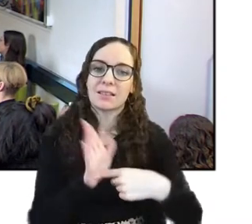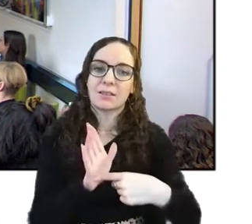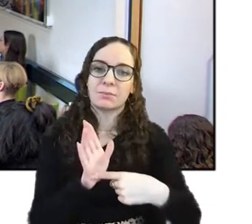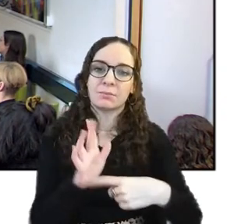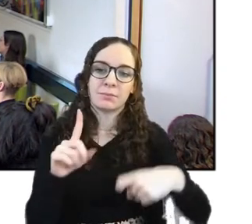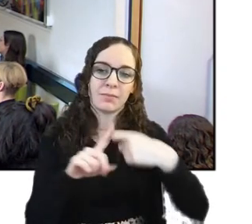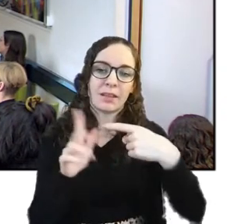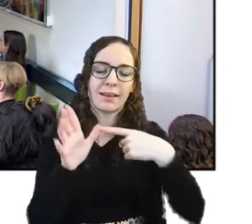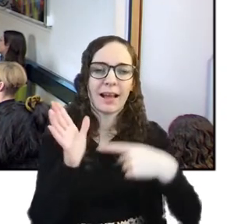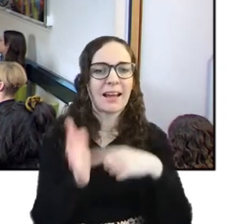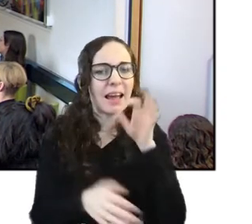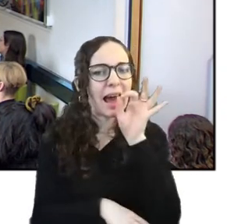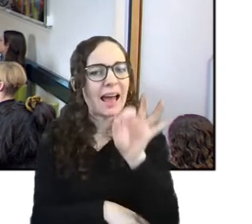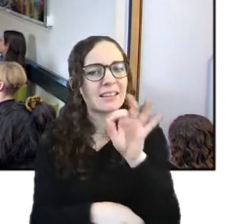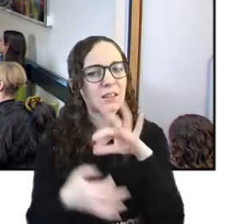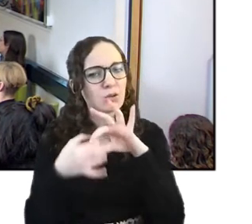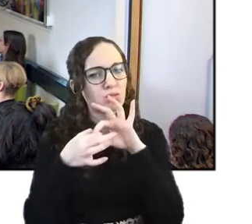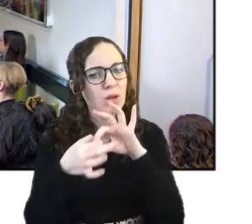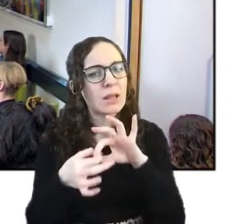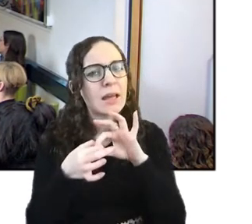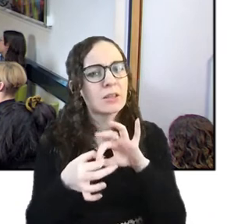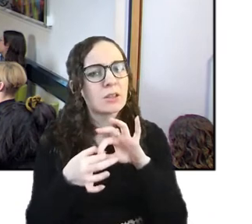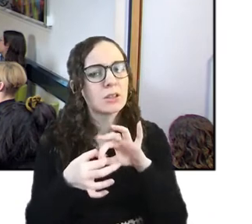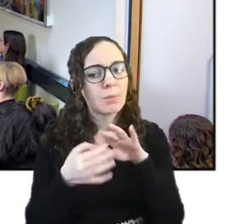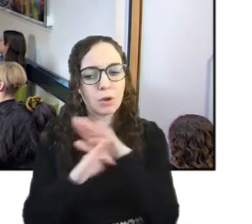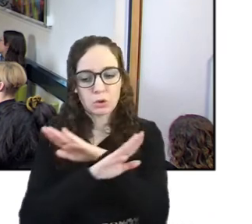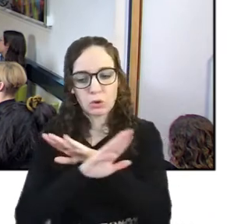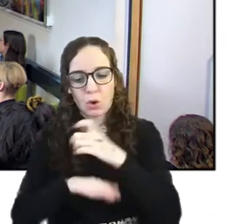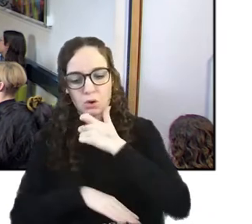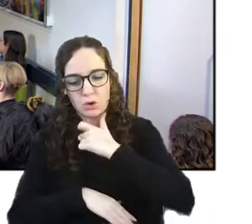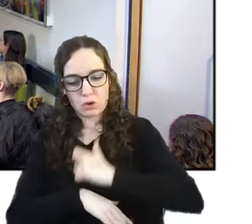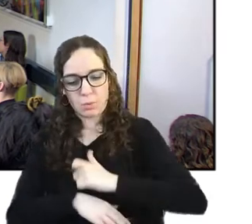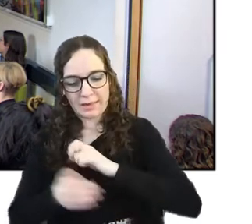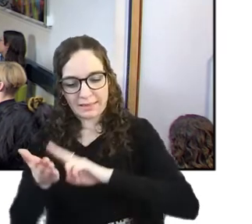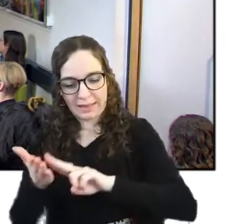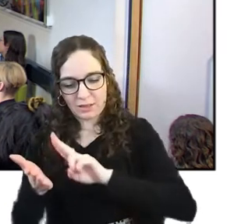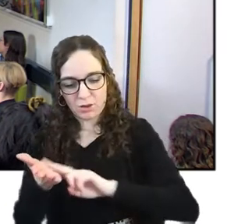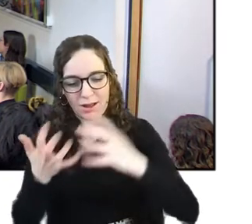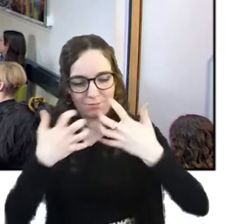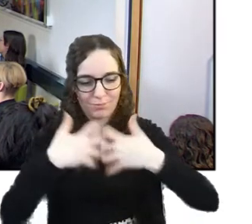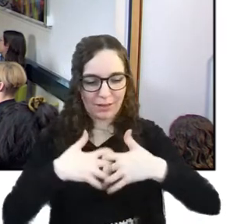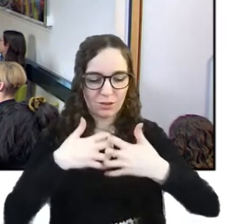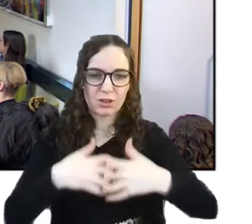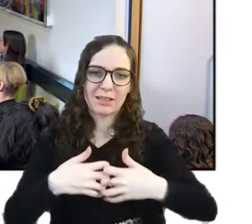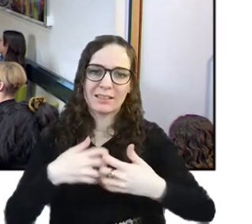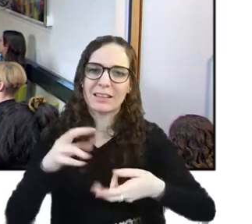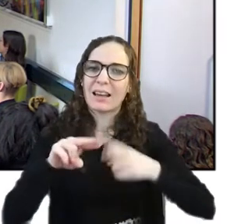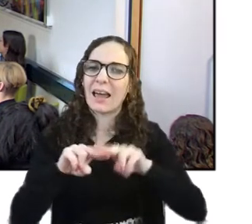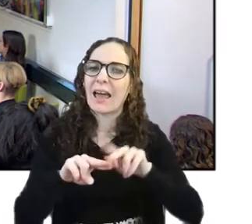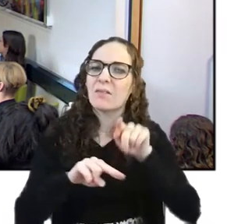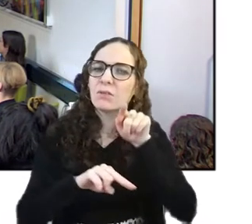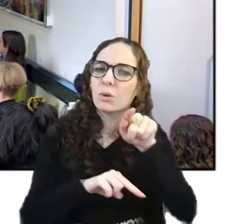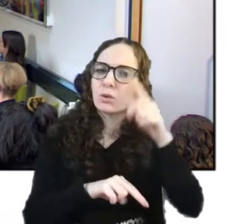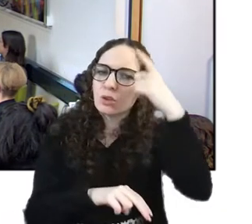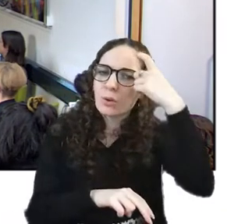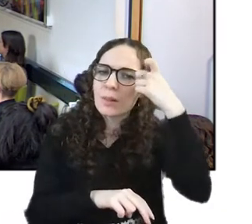across the relationship between non-human nature and machines a lot in your research and if so do you think you'll create any pieces on it